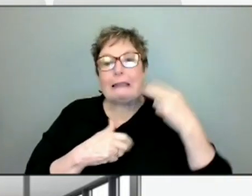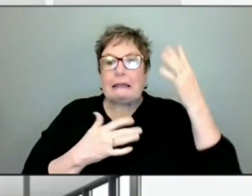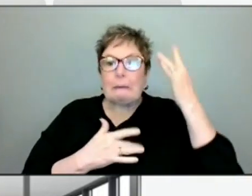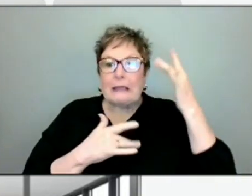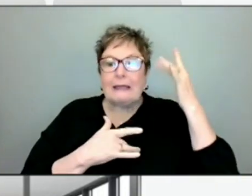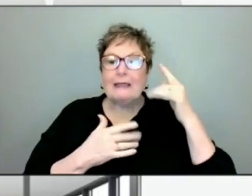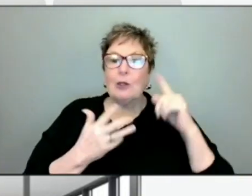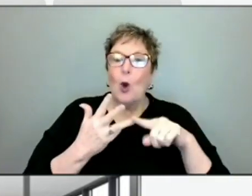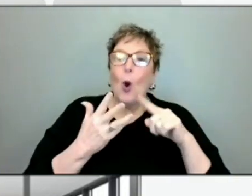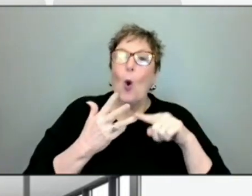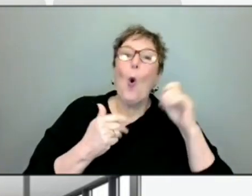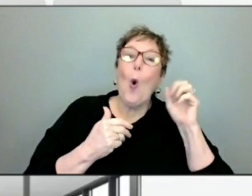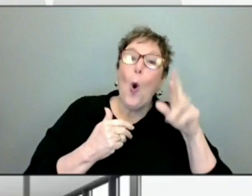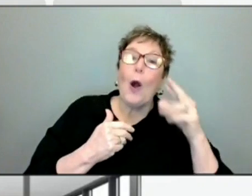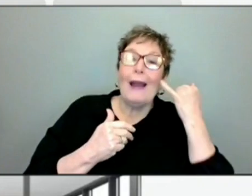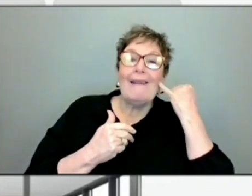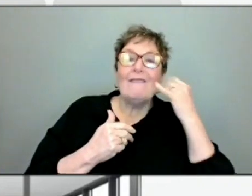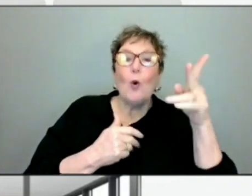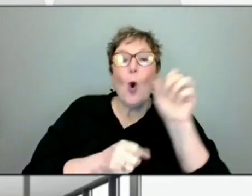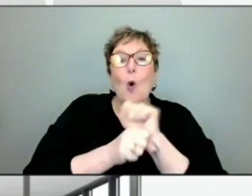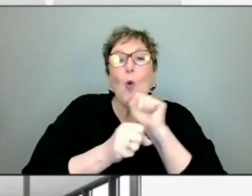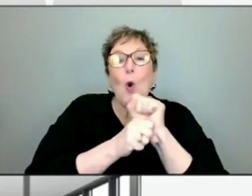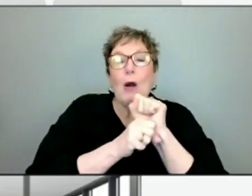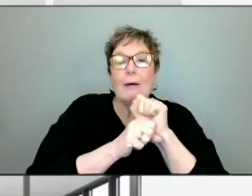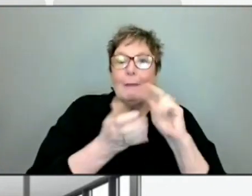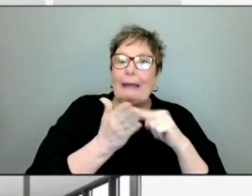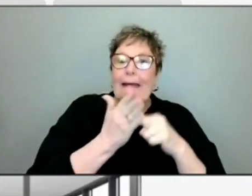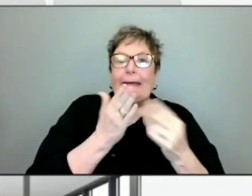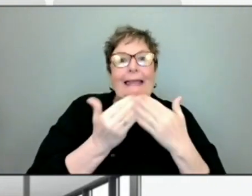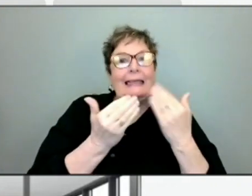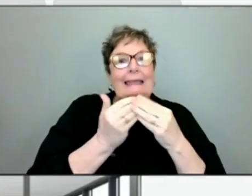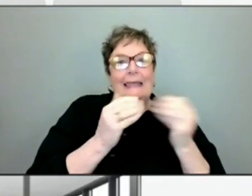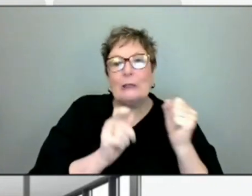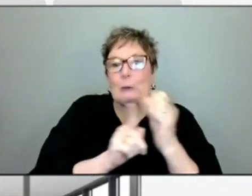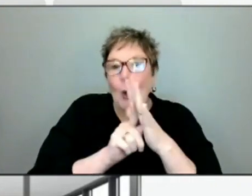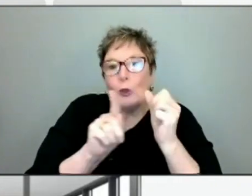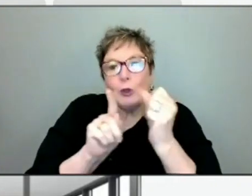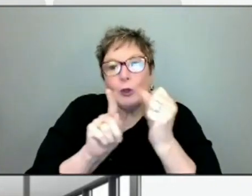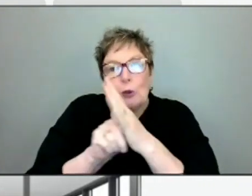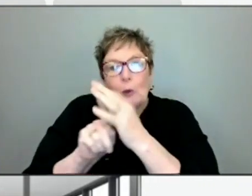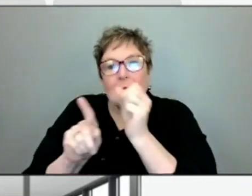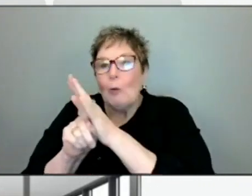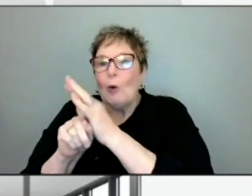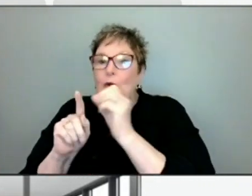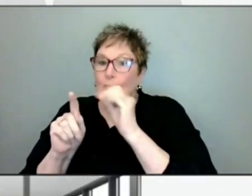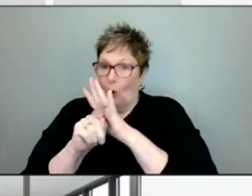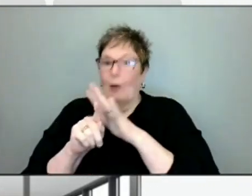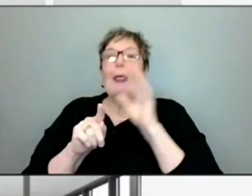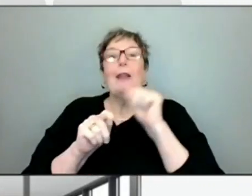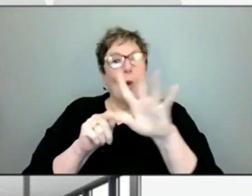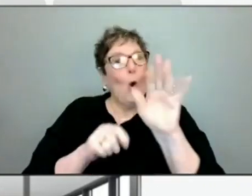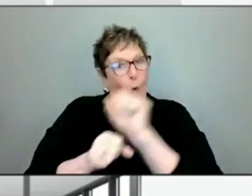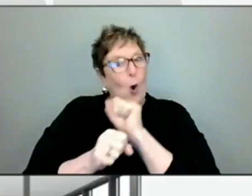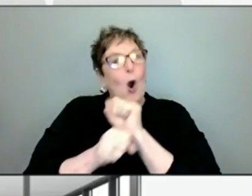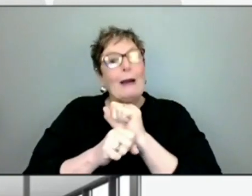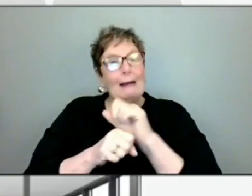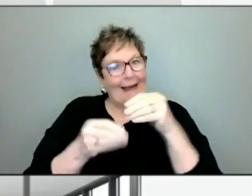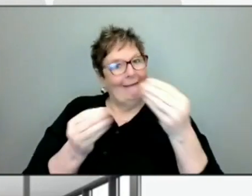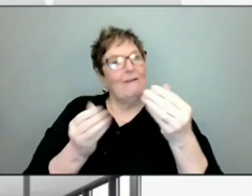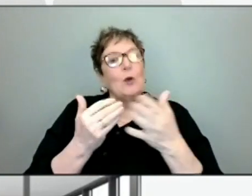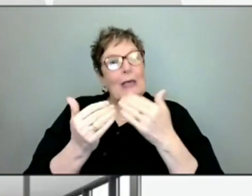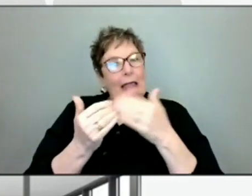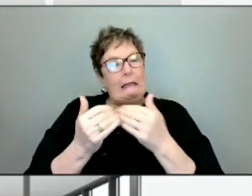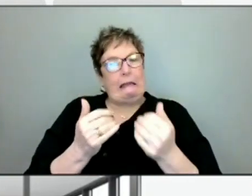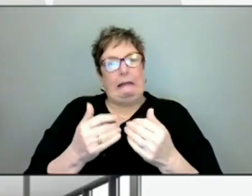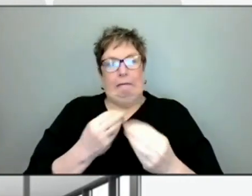are at high risk because of occupational exposure or institutional settings. All of that information is on our website as well.